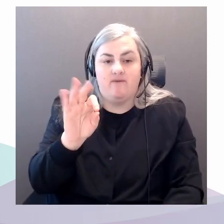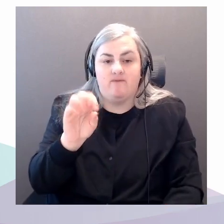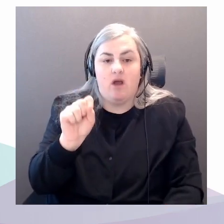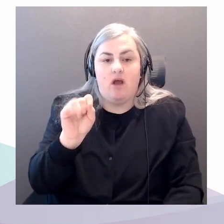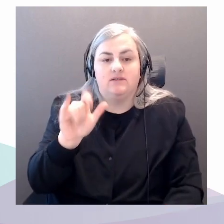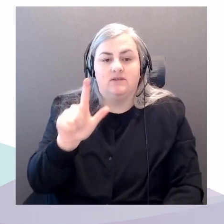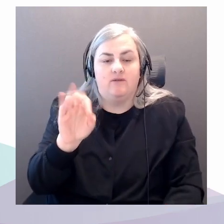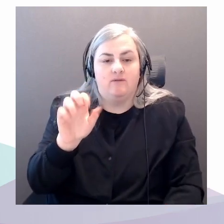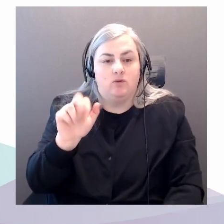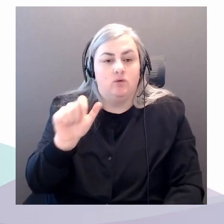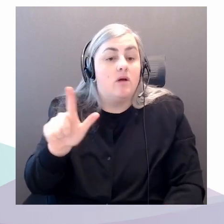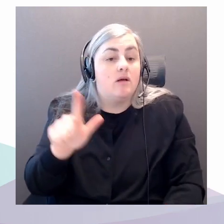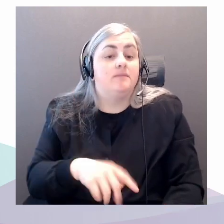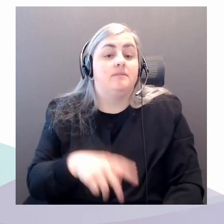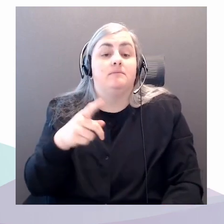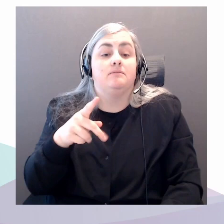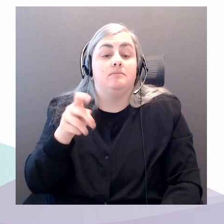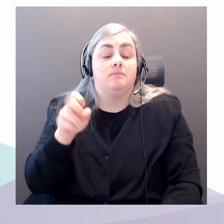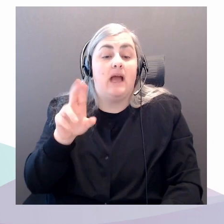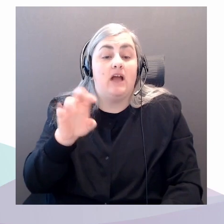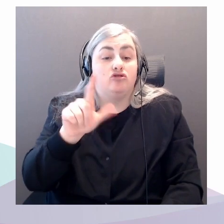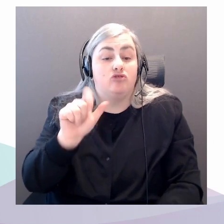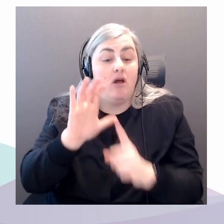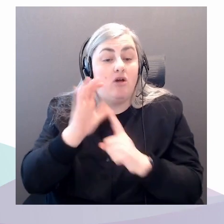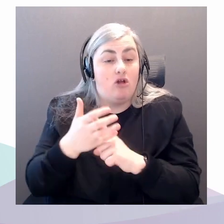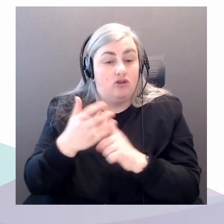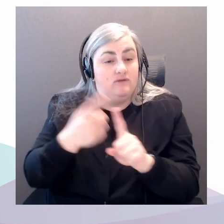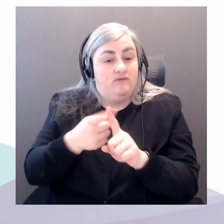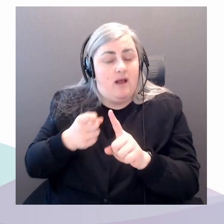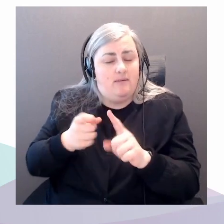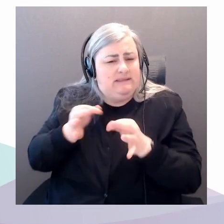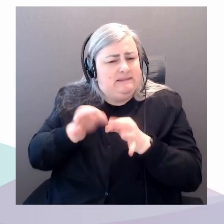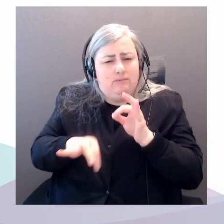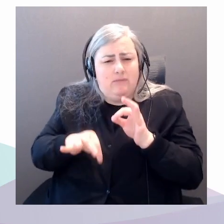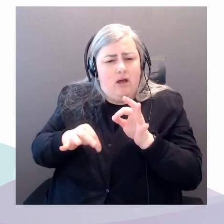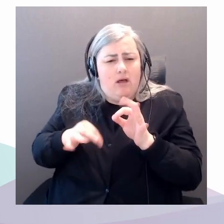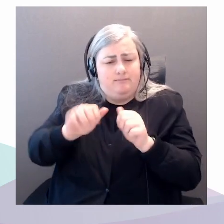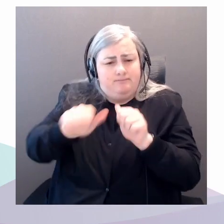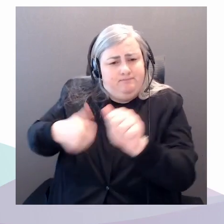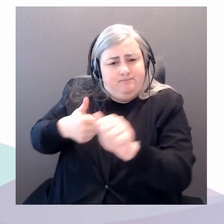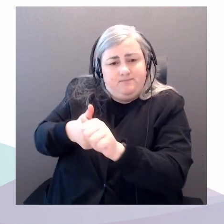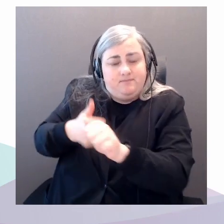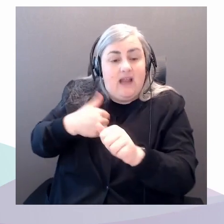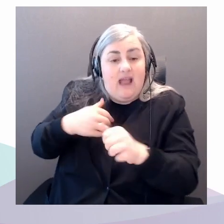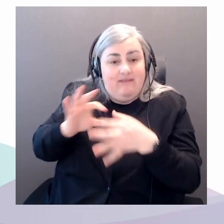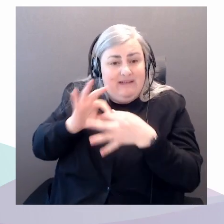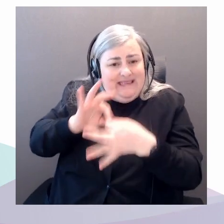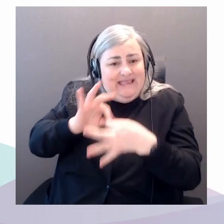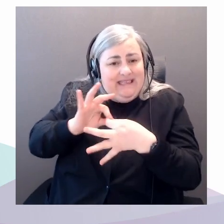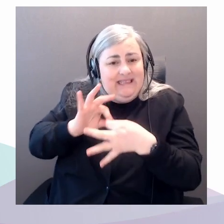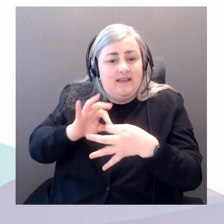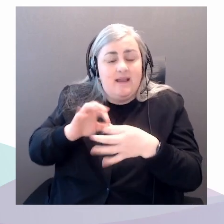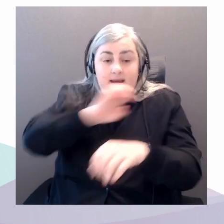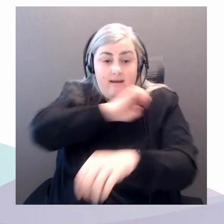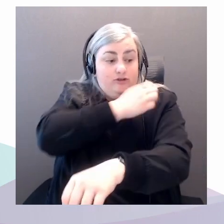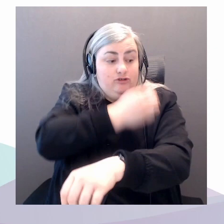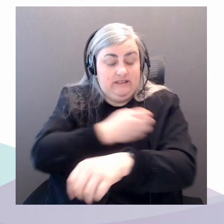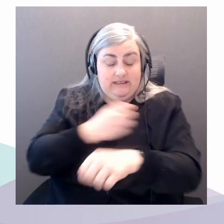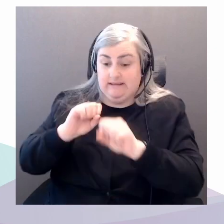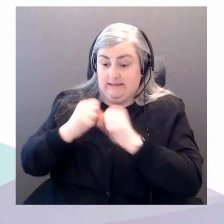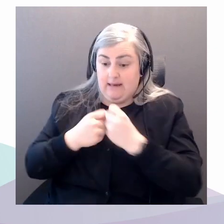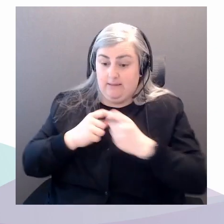mobilized by a simple insight that there's a deep link between the energy on which society depends and its cultural, social,